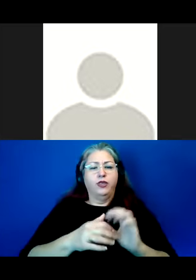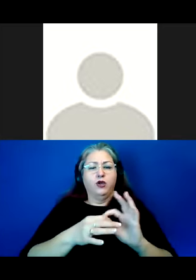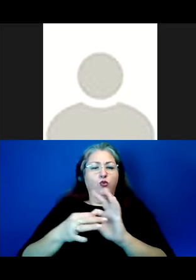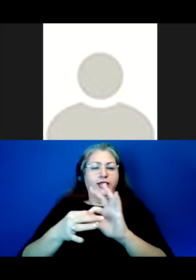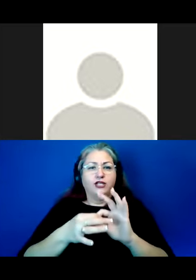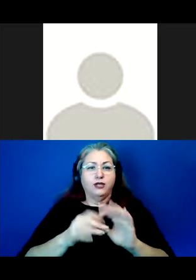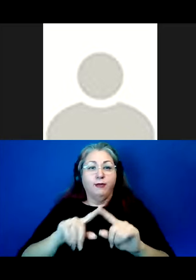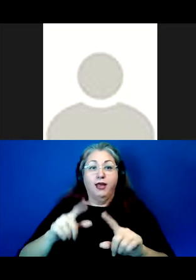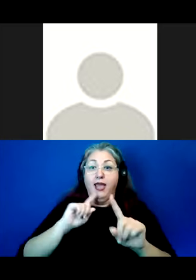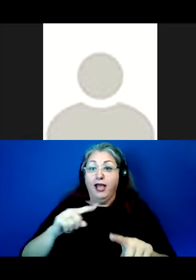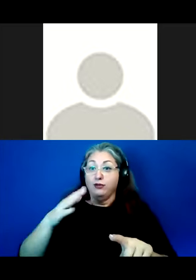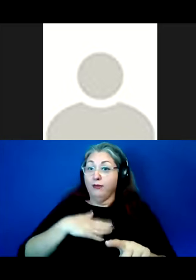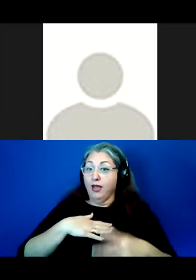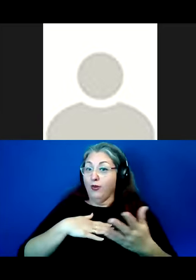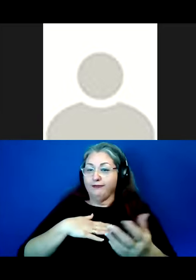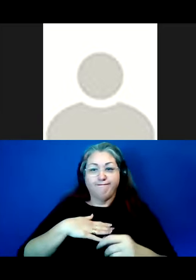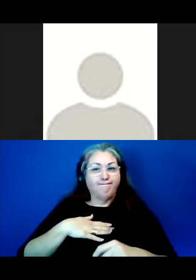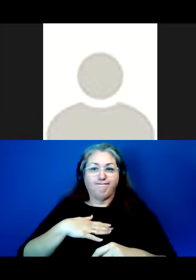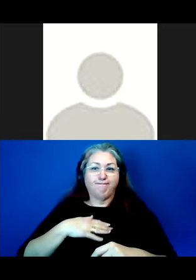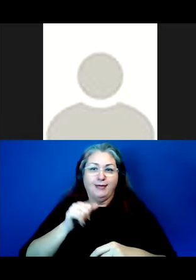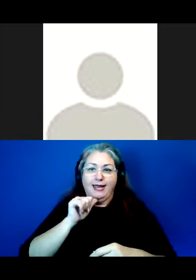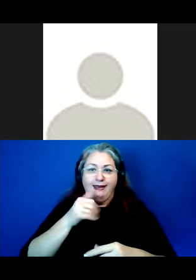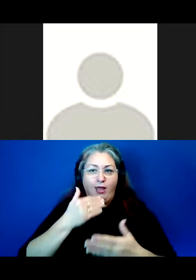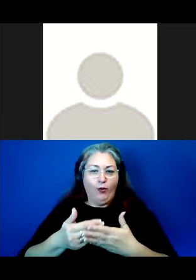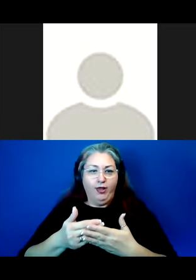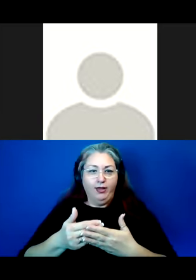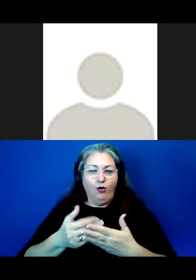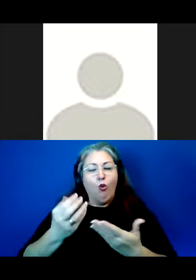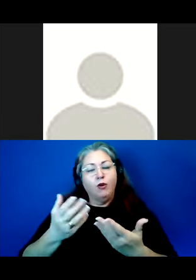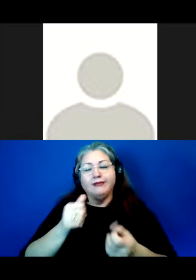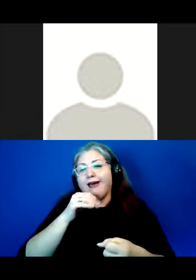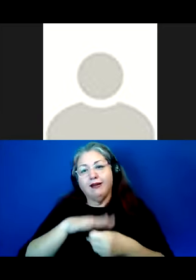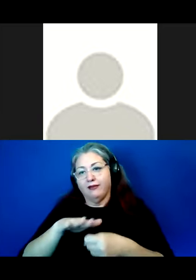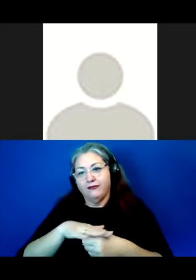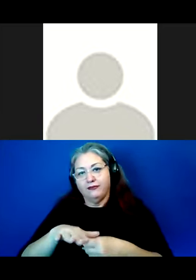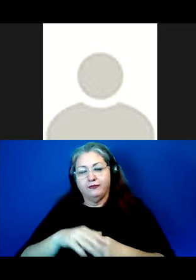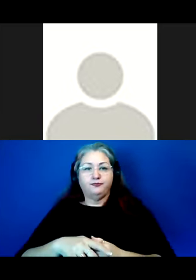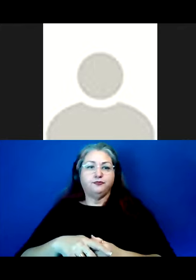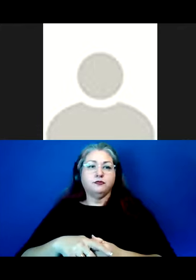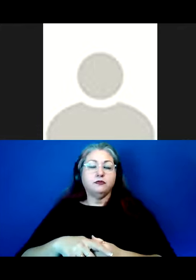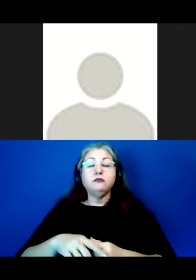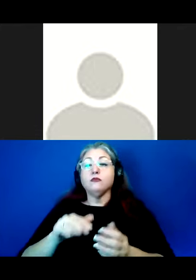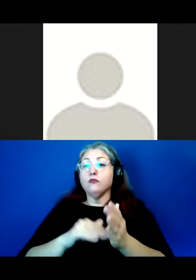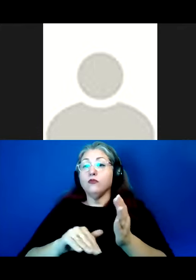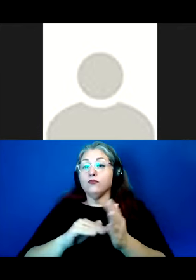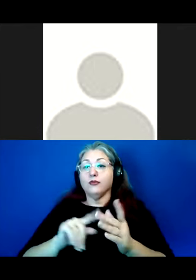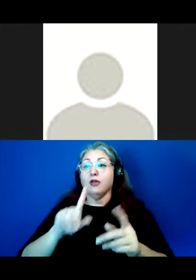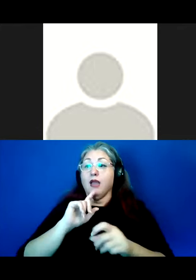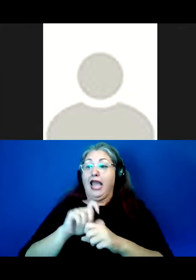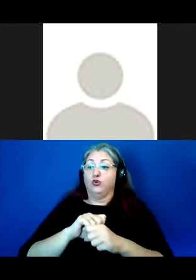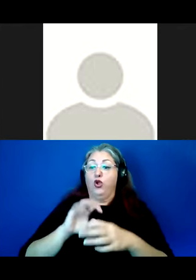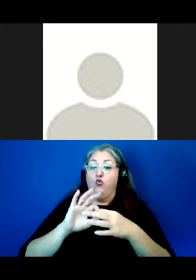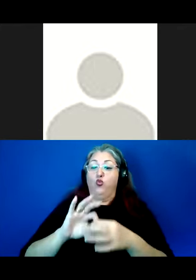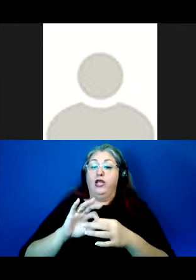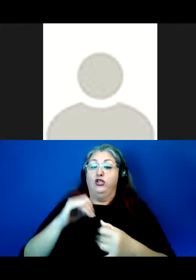guessed that my answer was not very well, or at least not enough. In many cases, the actual relational